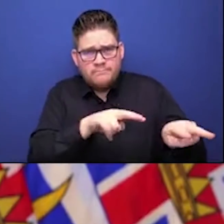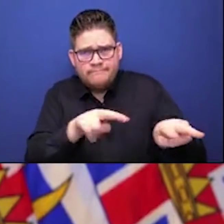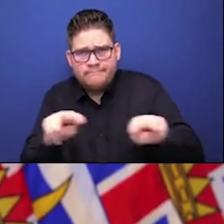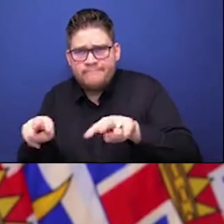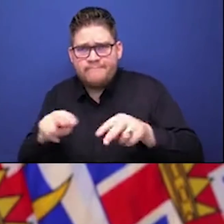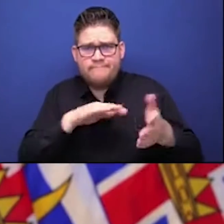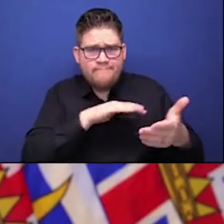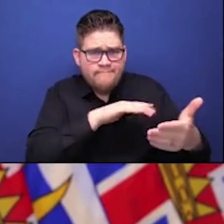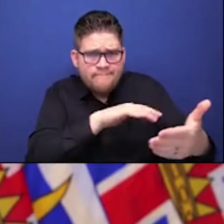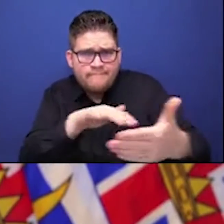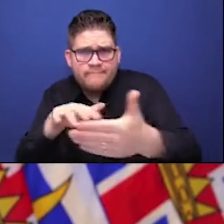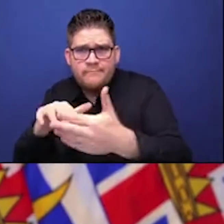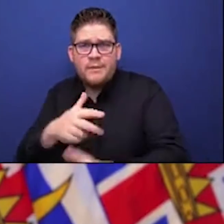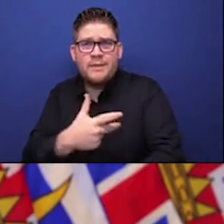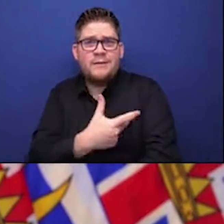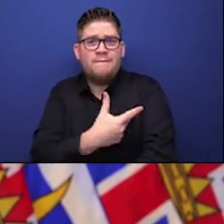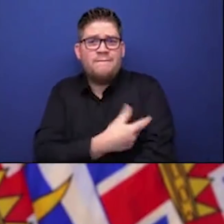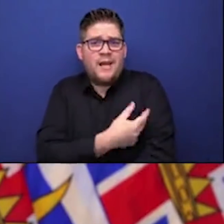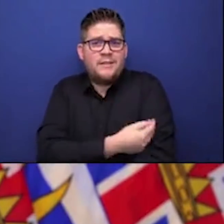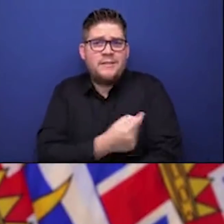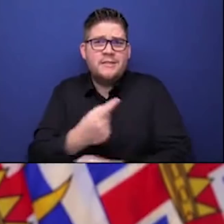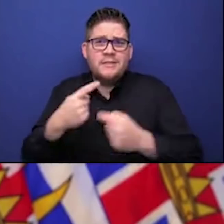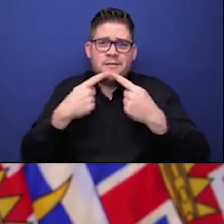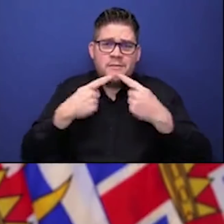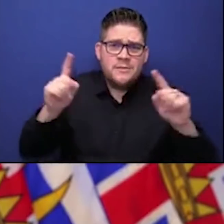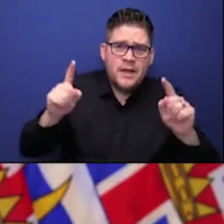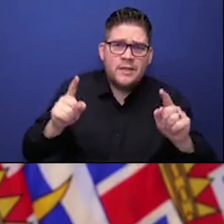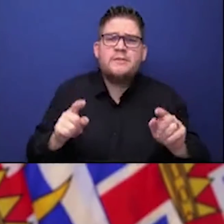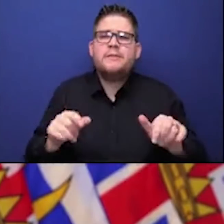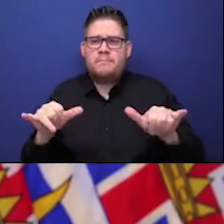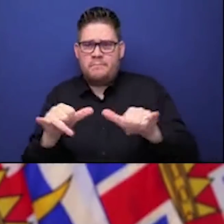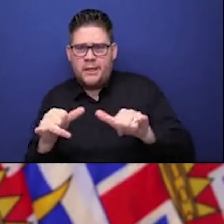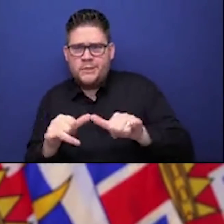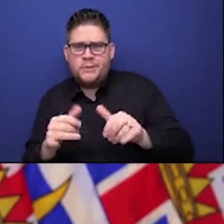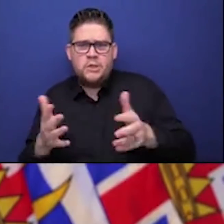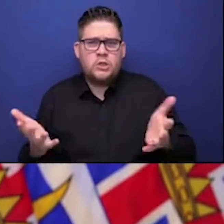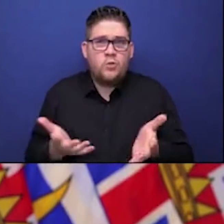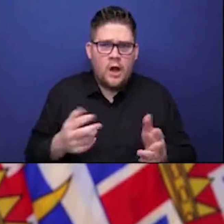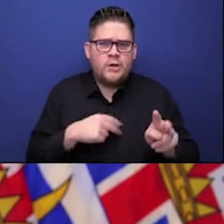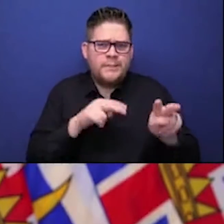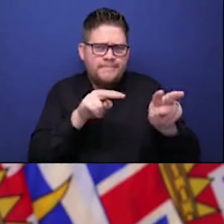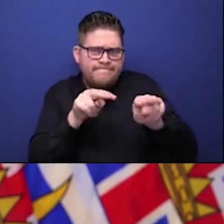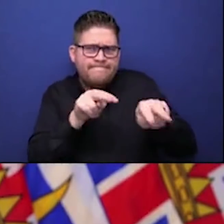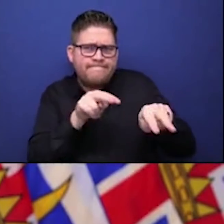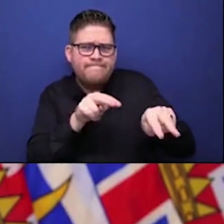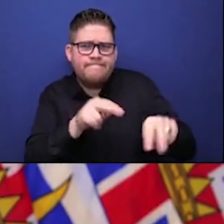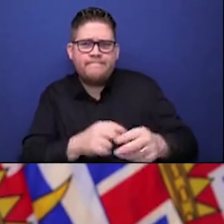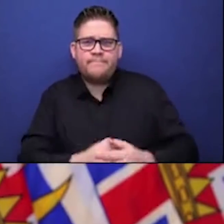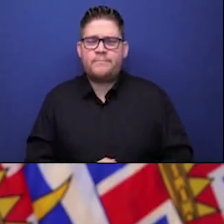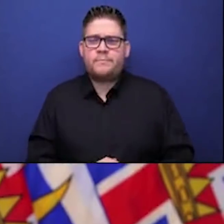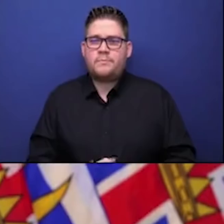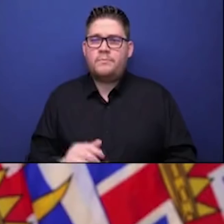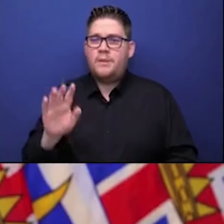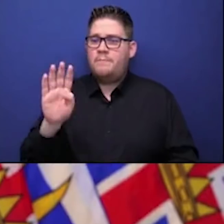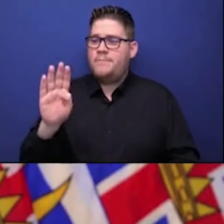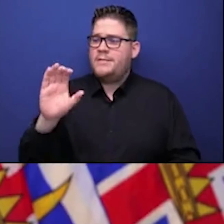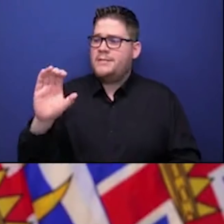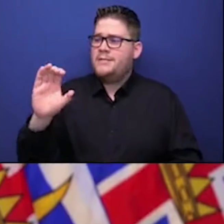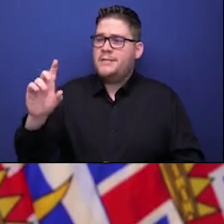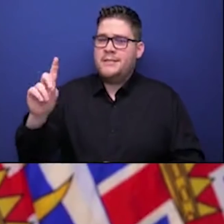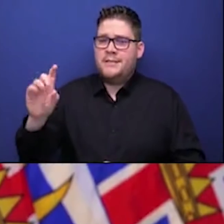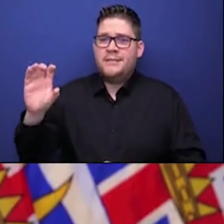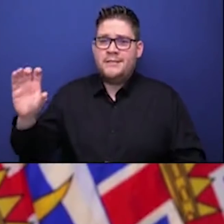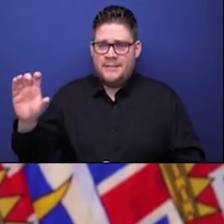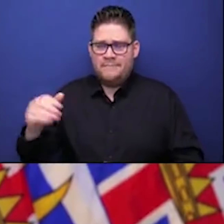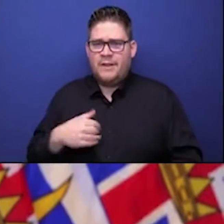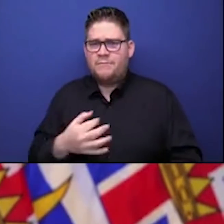immunizing as a priority. And we have expertise at the BC Centre for Disease Control in particular where we, from